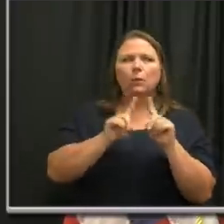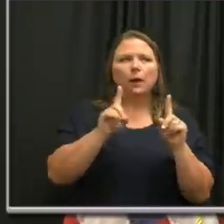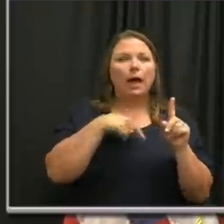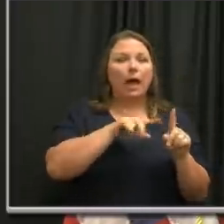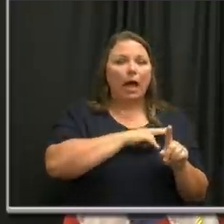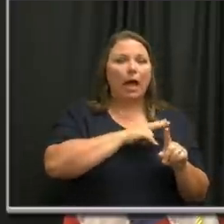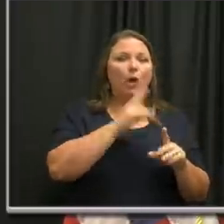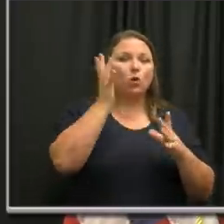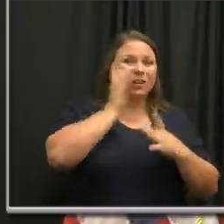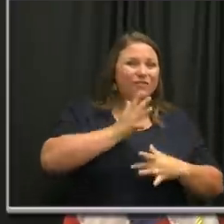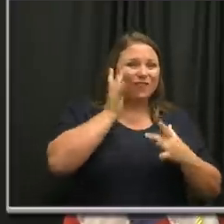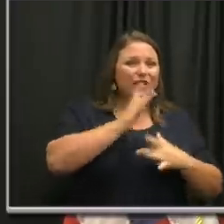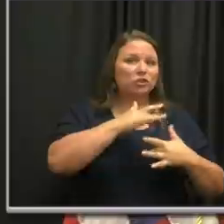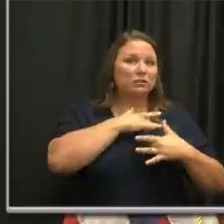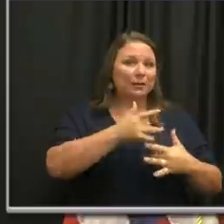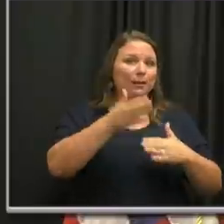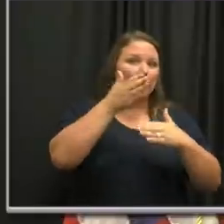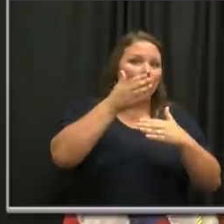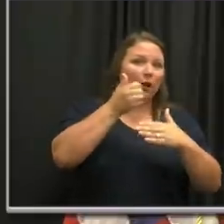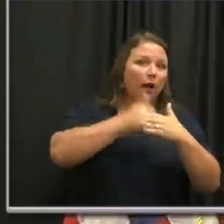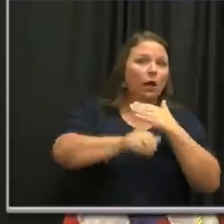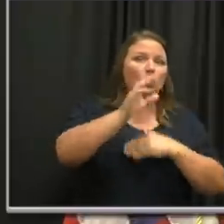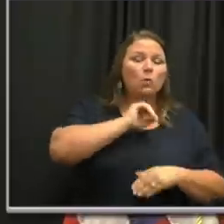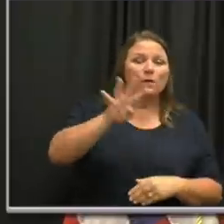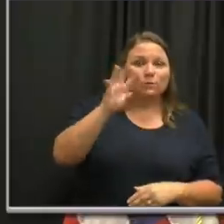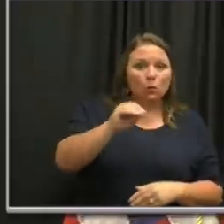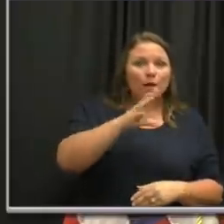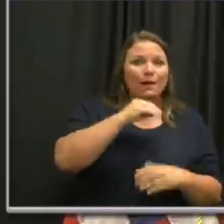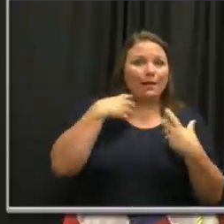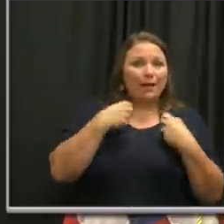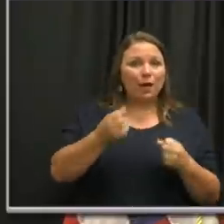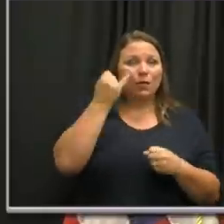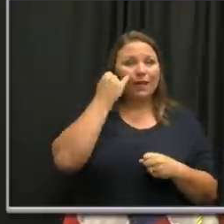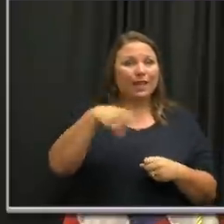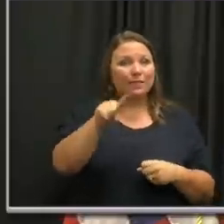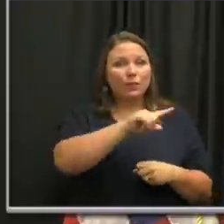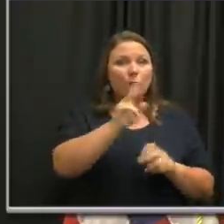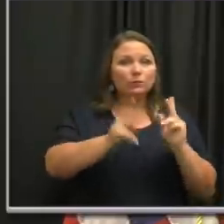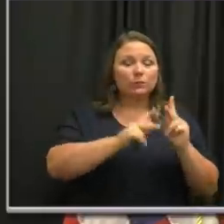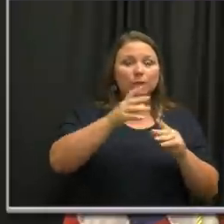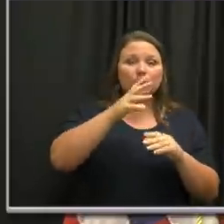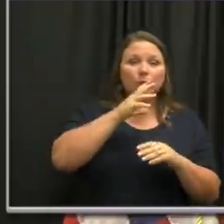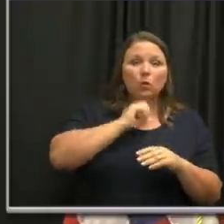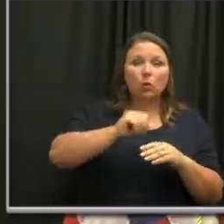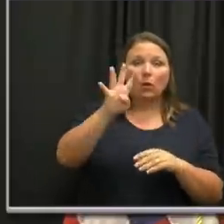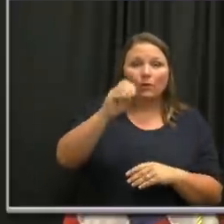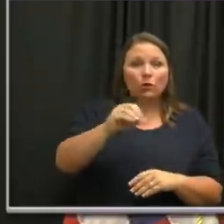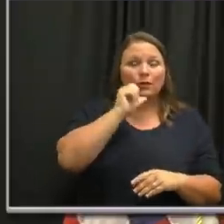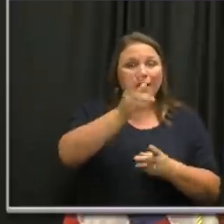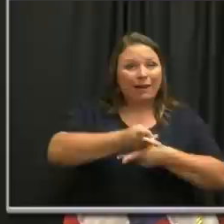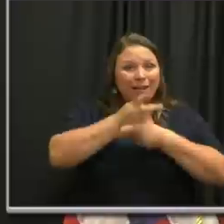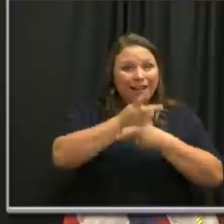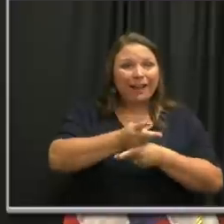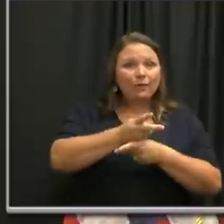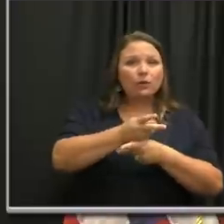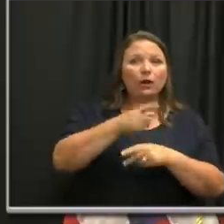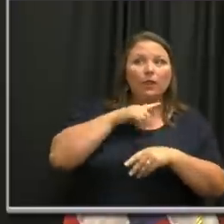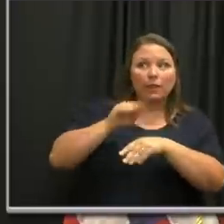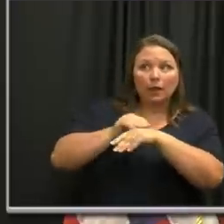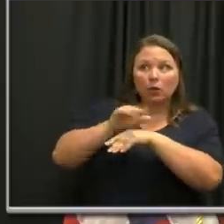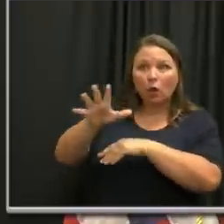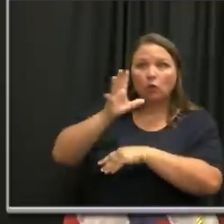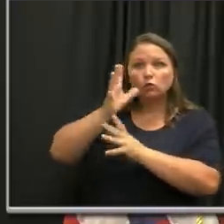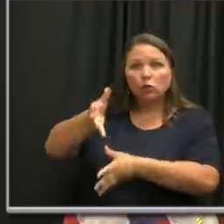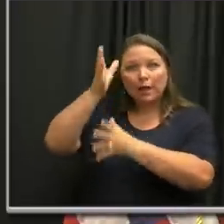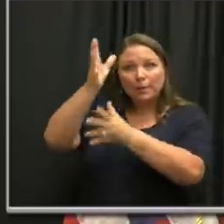infections are in people who are under age 40 or unhealthy. If those individuals under 40 are not careful and they get their grandparents there, and